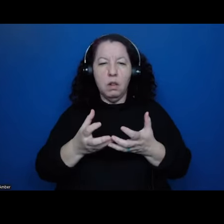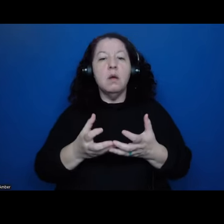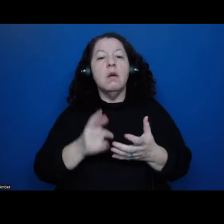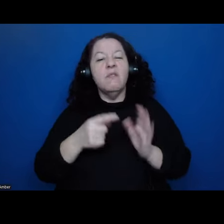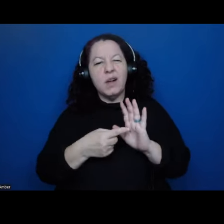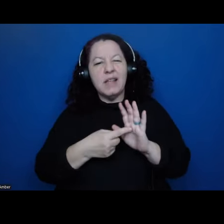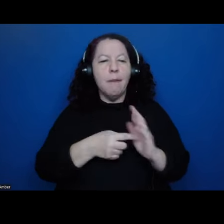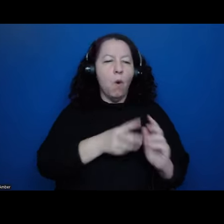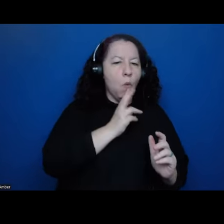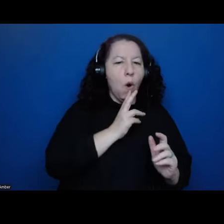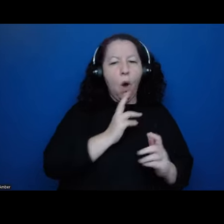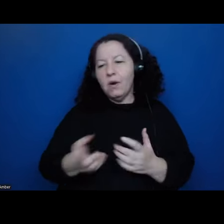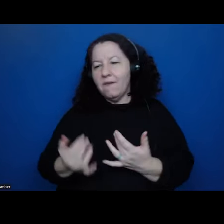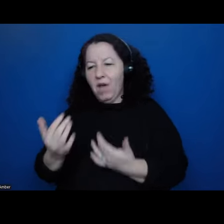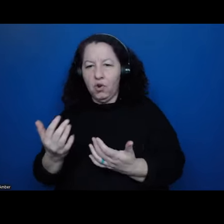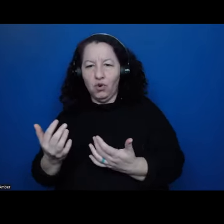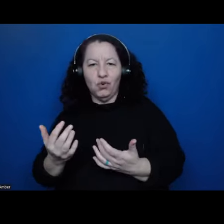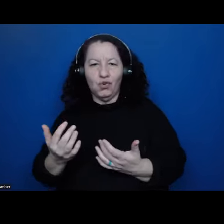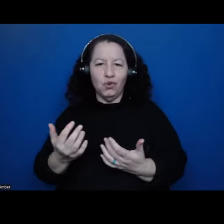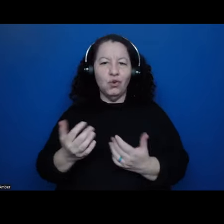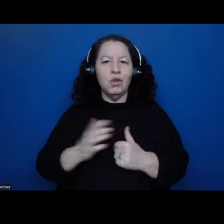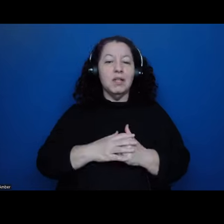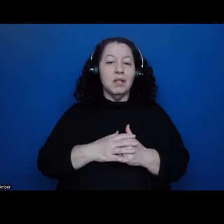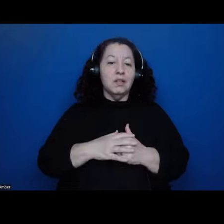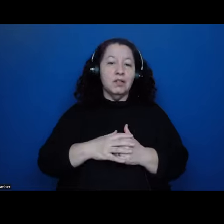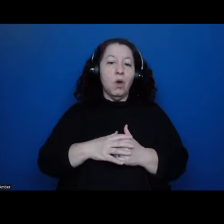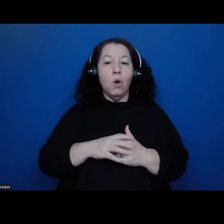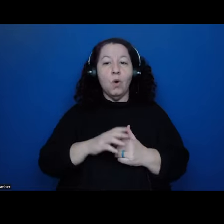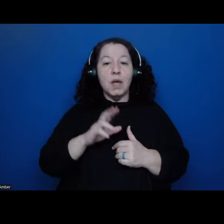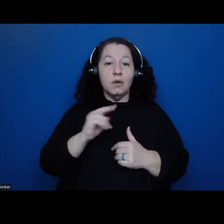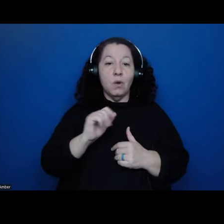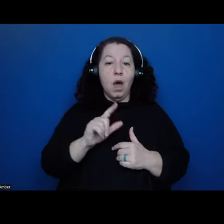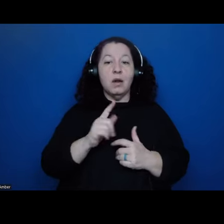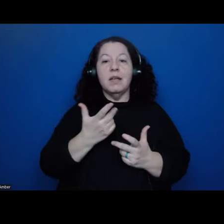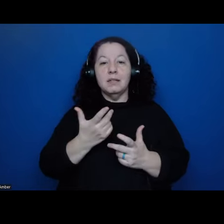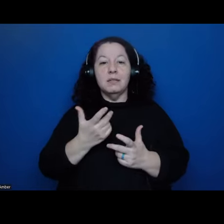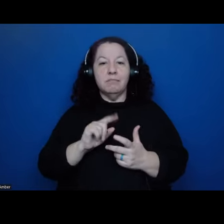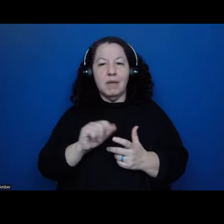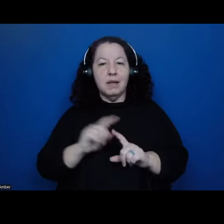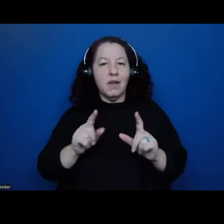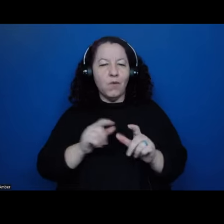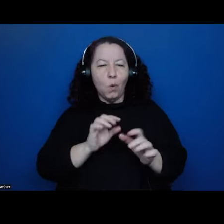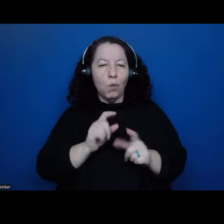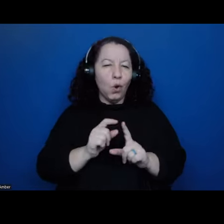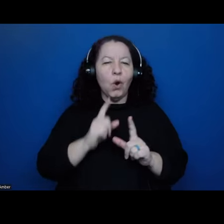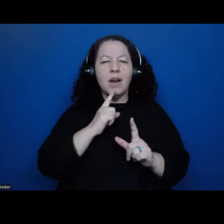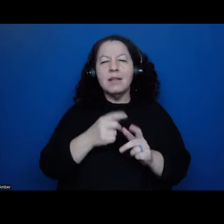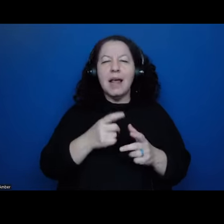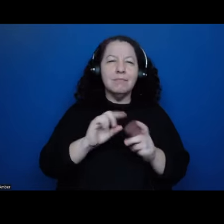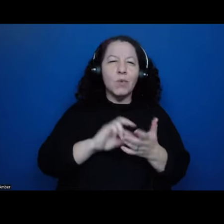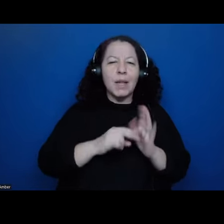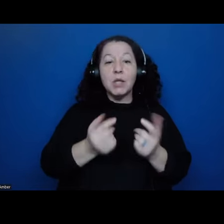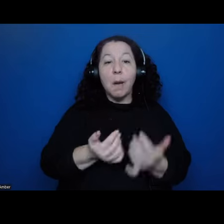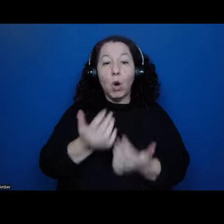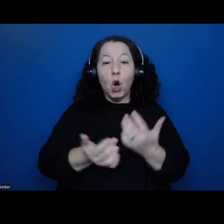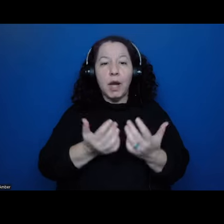fire is this couplet, and now at all, it's atlachinoli, burning water. It's, and it's sort of a creative force. It's a